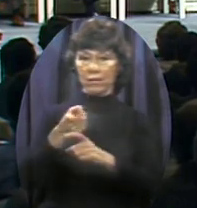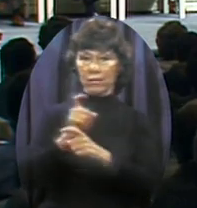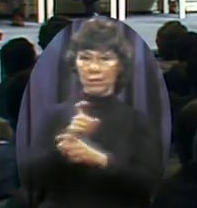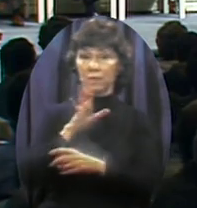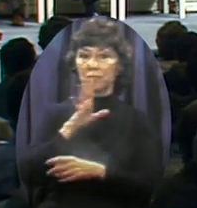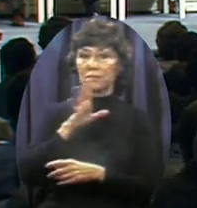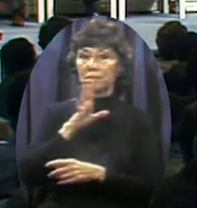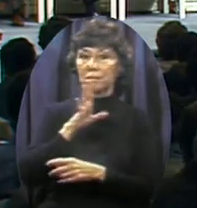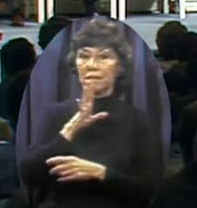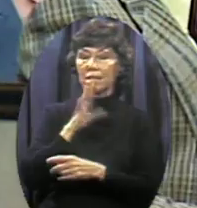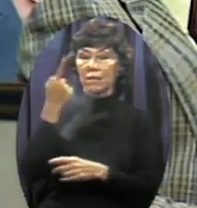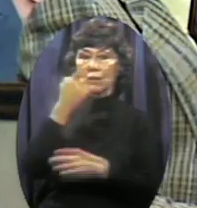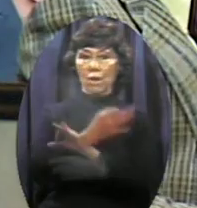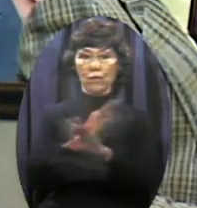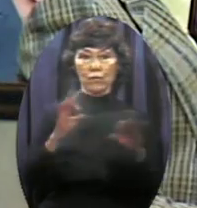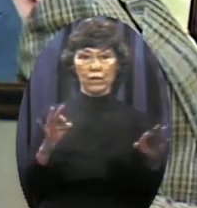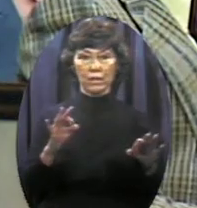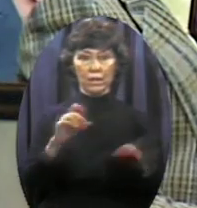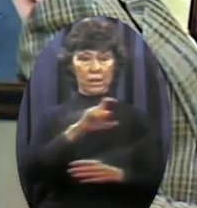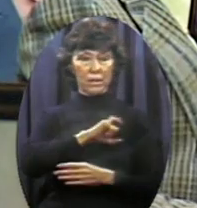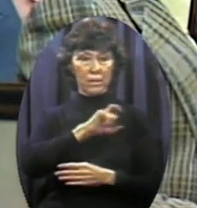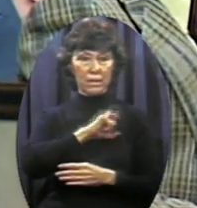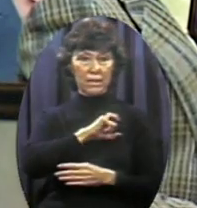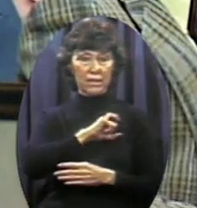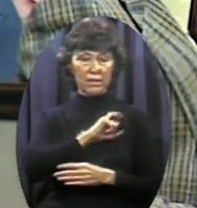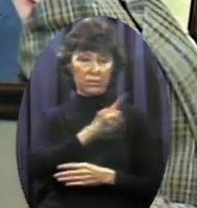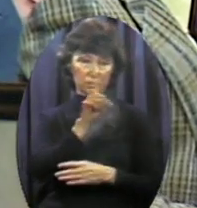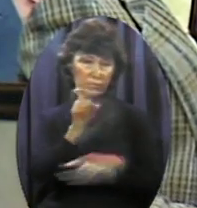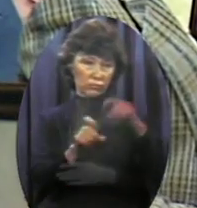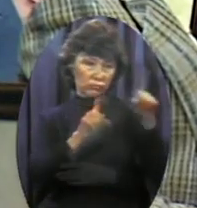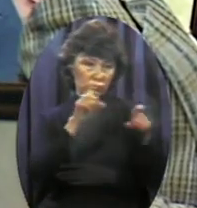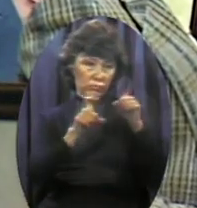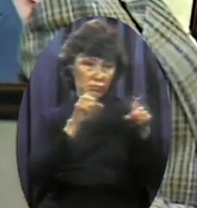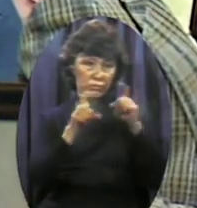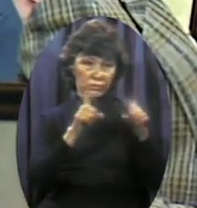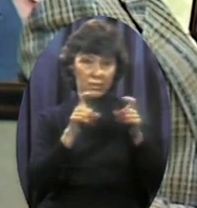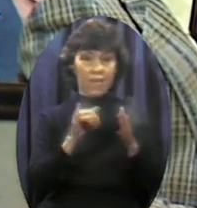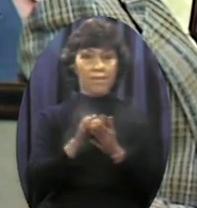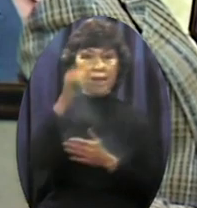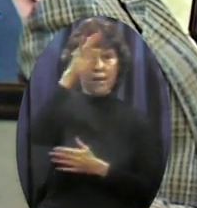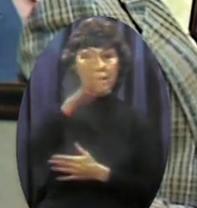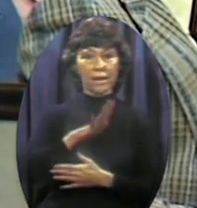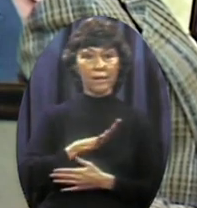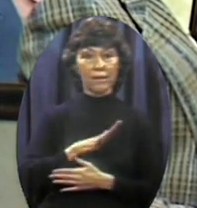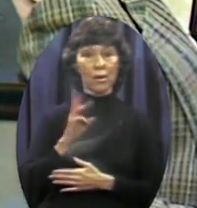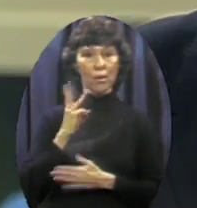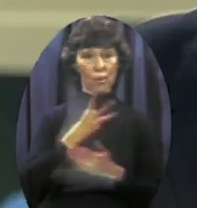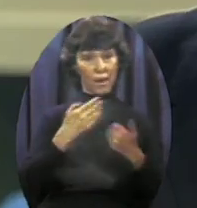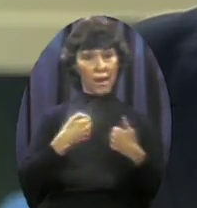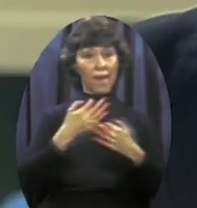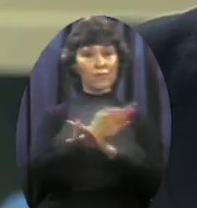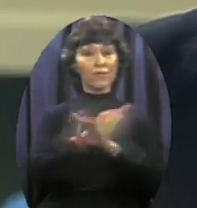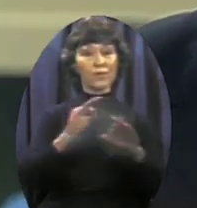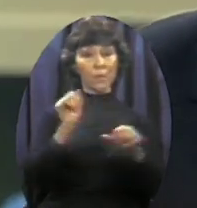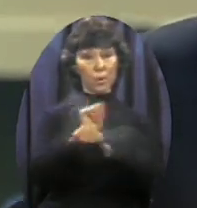under interrogation And harassment Thank God for the freedom to work where we please as we please The red, white and blue